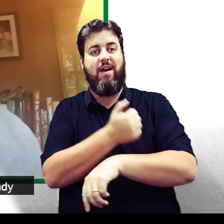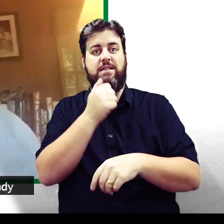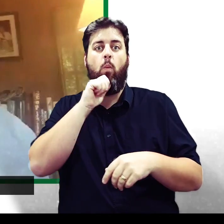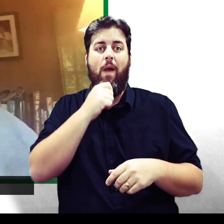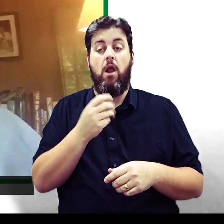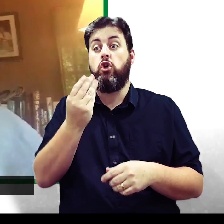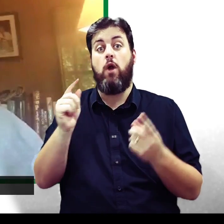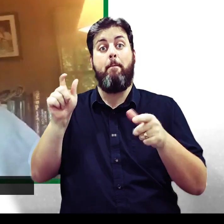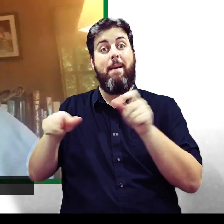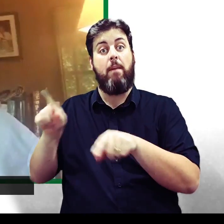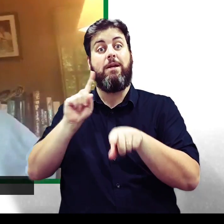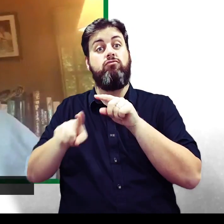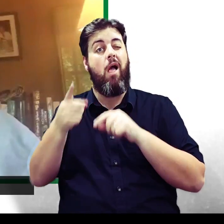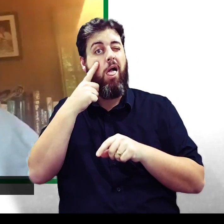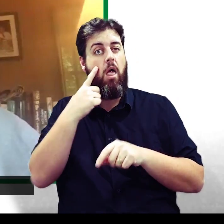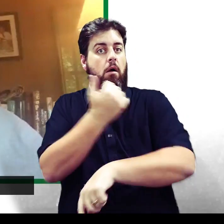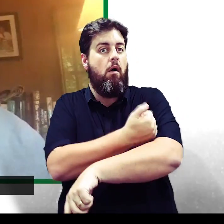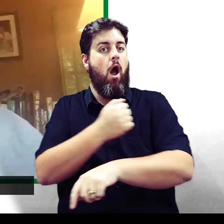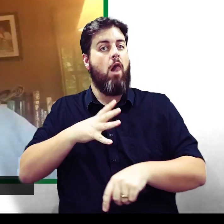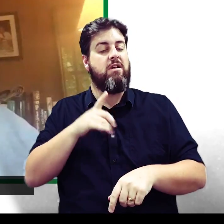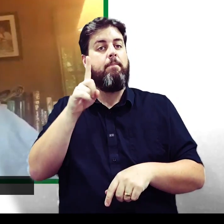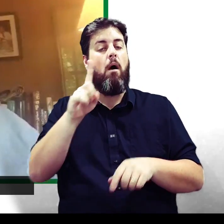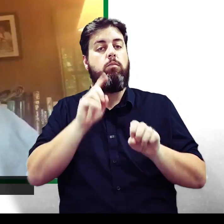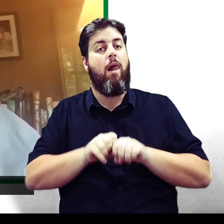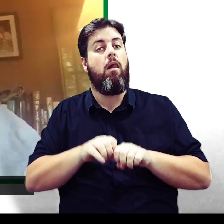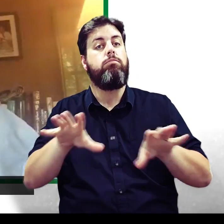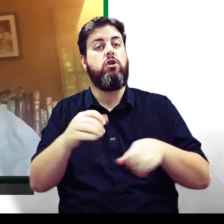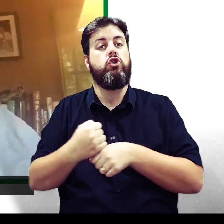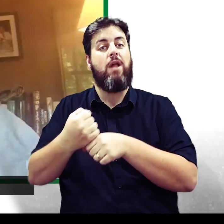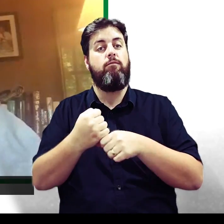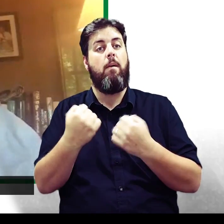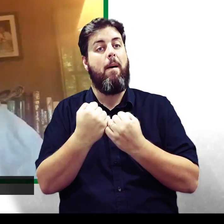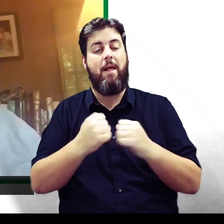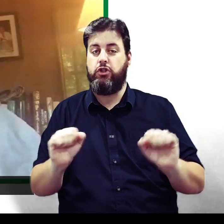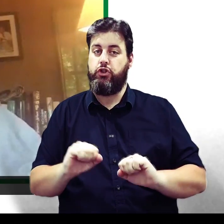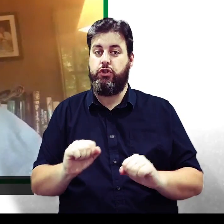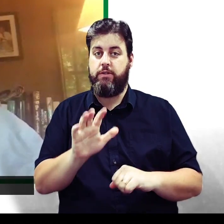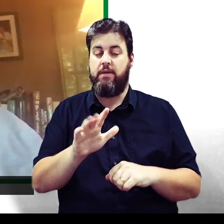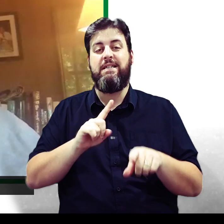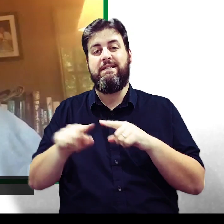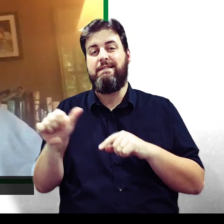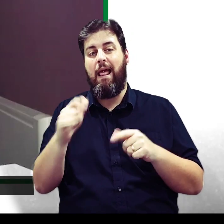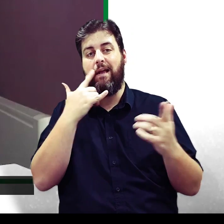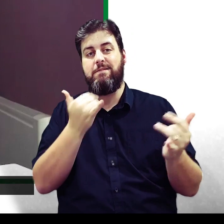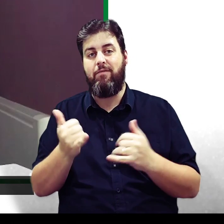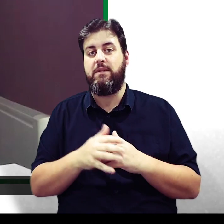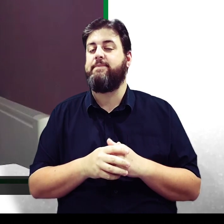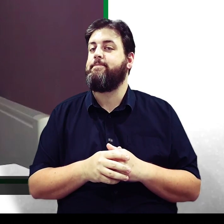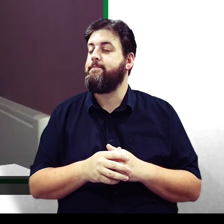are already getting injections of vaccine, but they won't be ready for the general public for a while yet. We're still experimenting. I